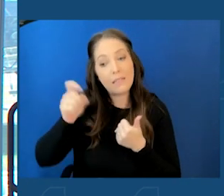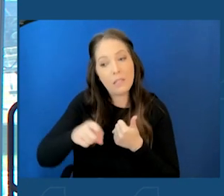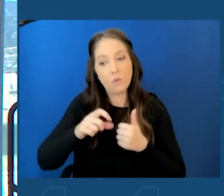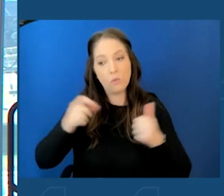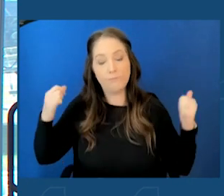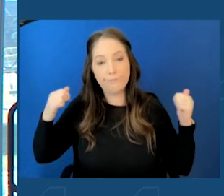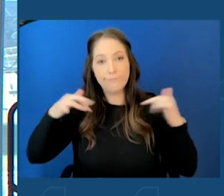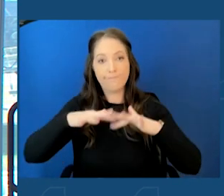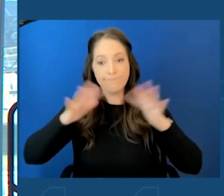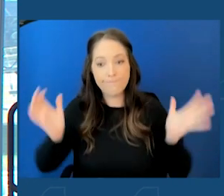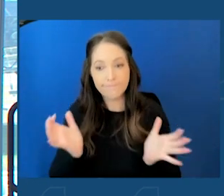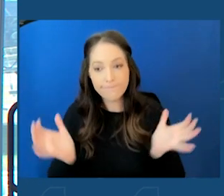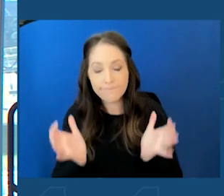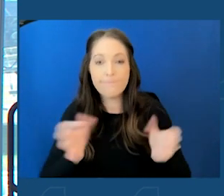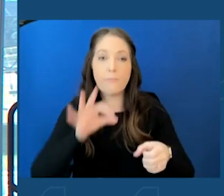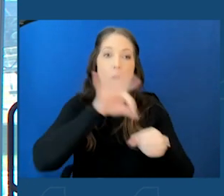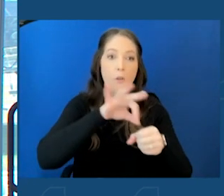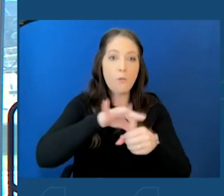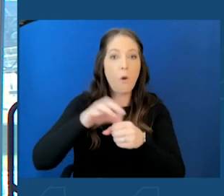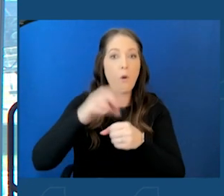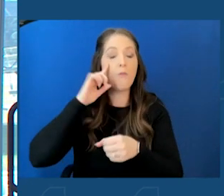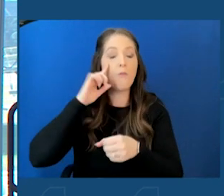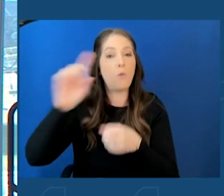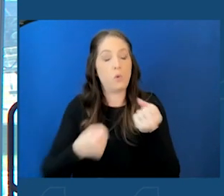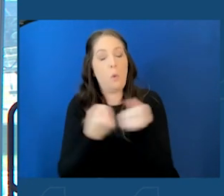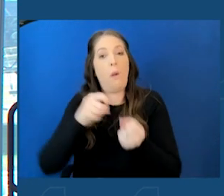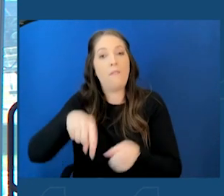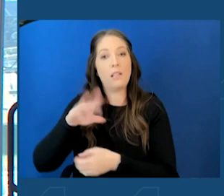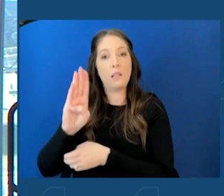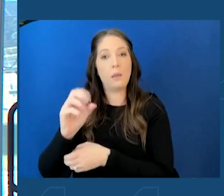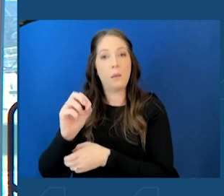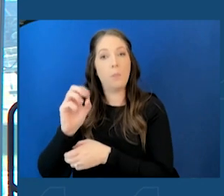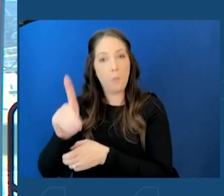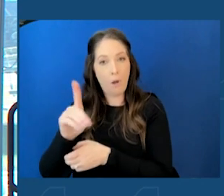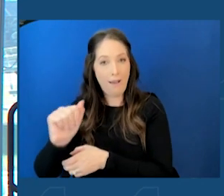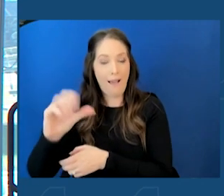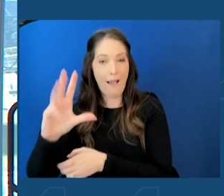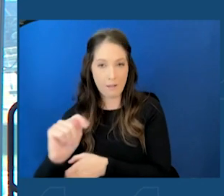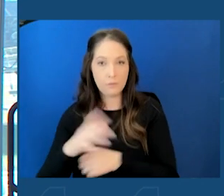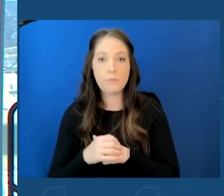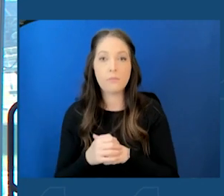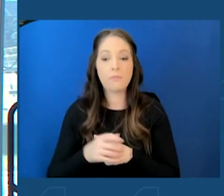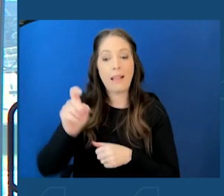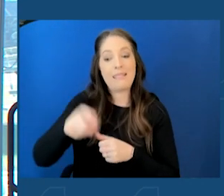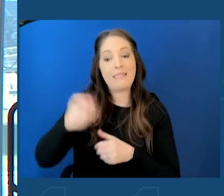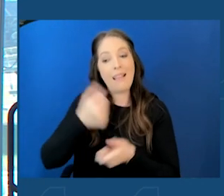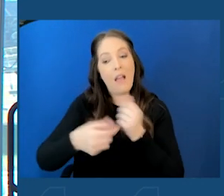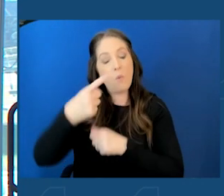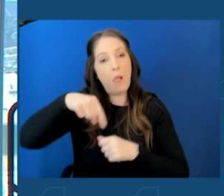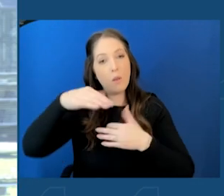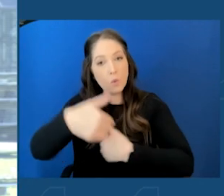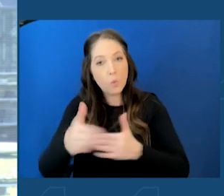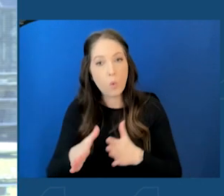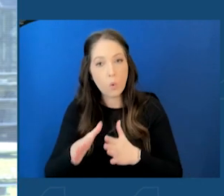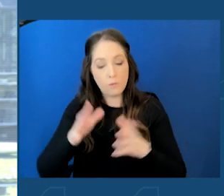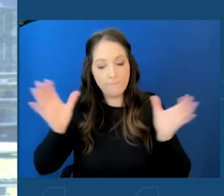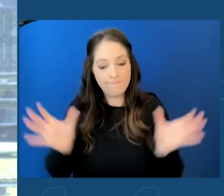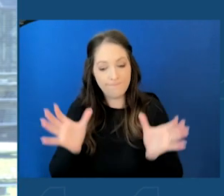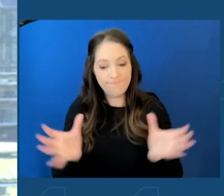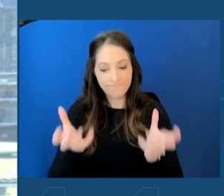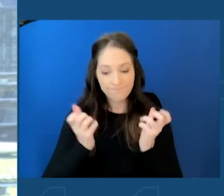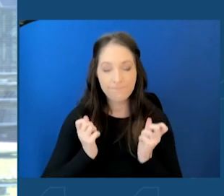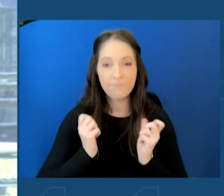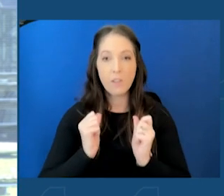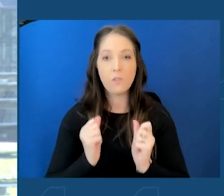the vote gets out in support of this bond act. I need everyone in this room to have a sustained effort so we don't look back and say we